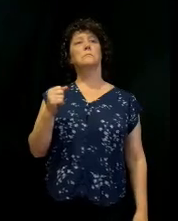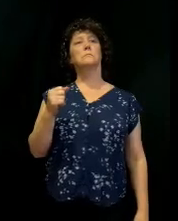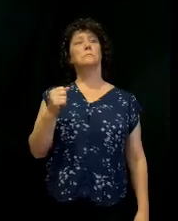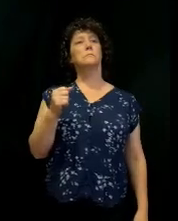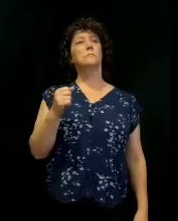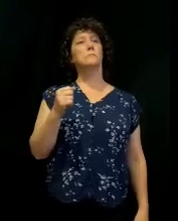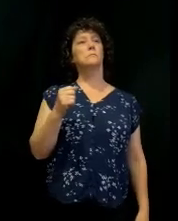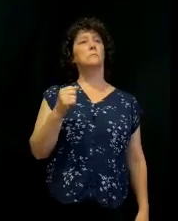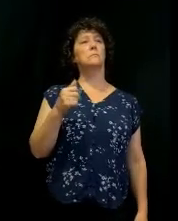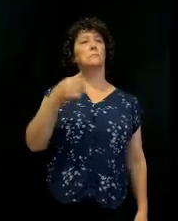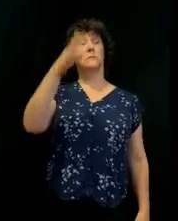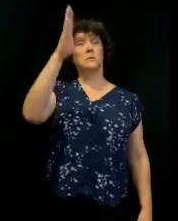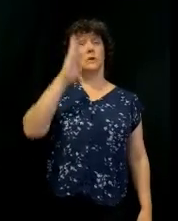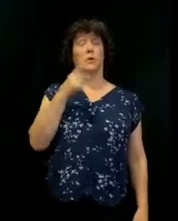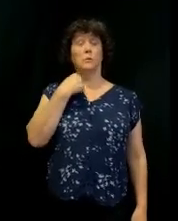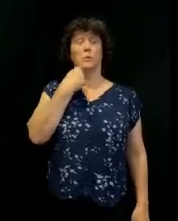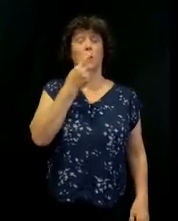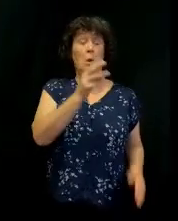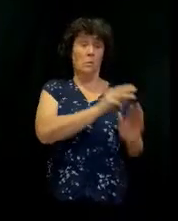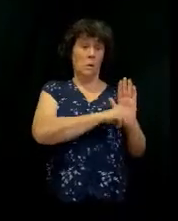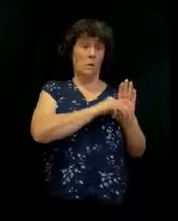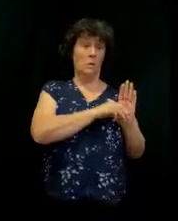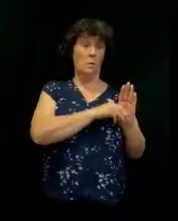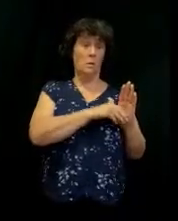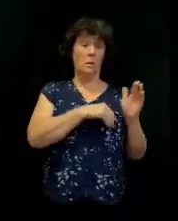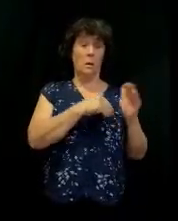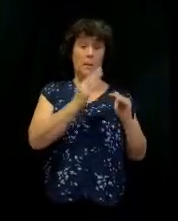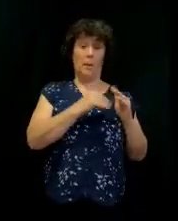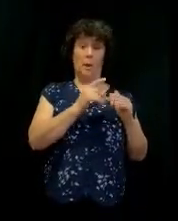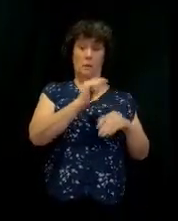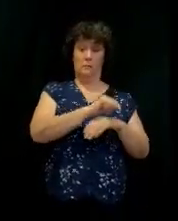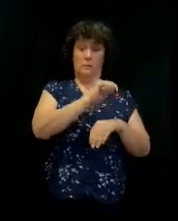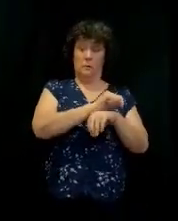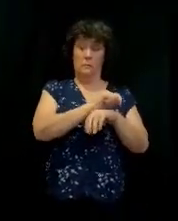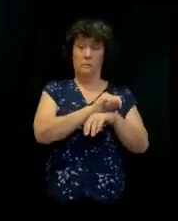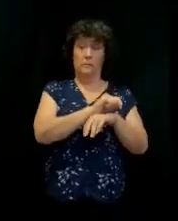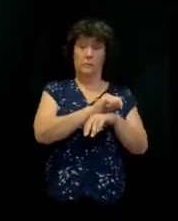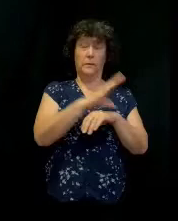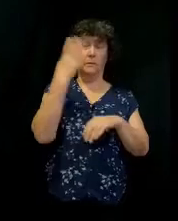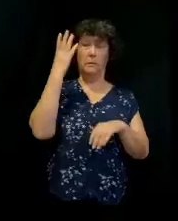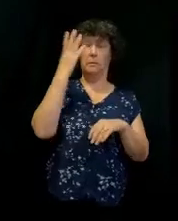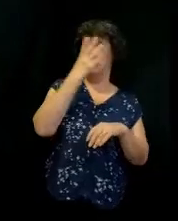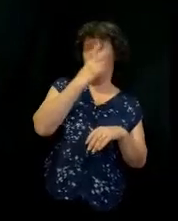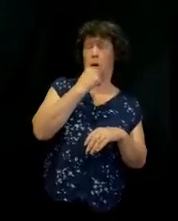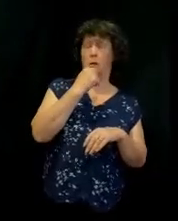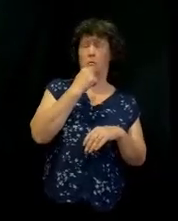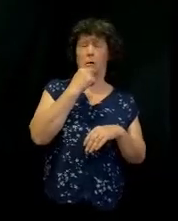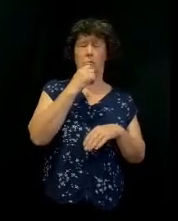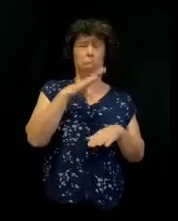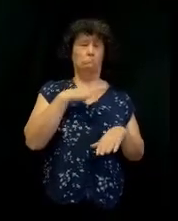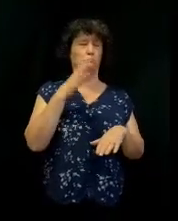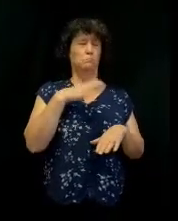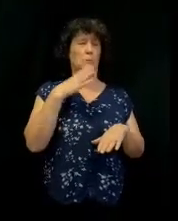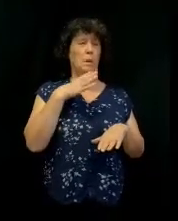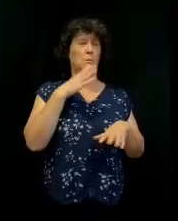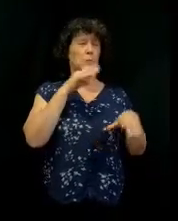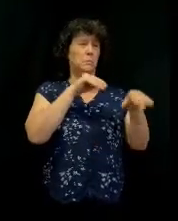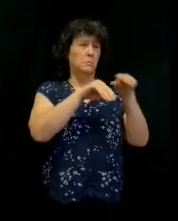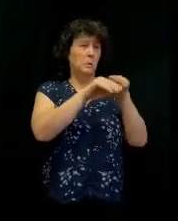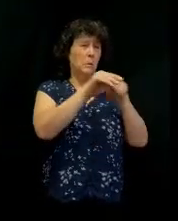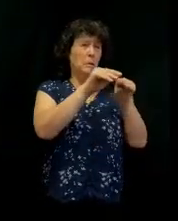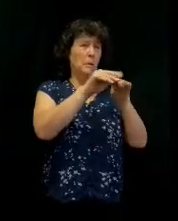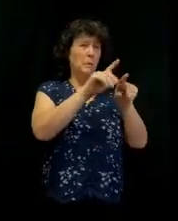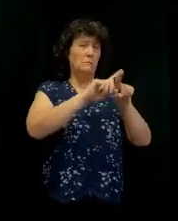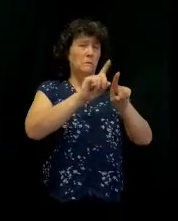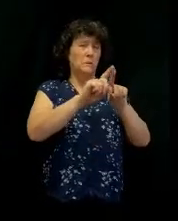So God told Moses to build a tabernacle. Remember that? This beautiful tabernacle, all this furnishings inside this tabernacle.